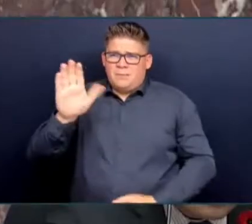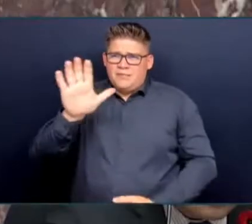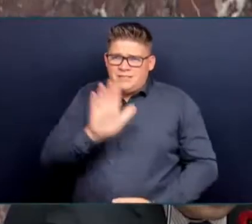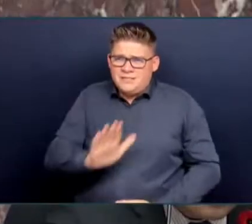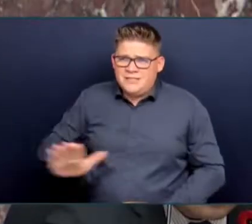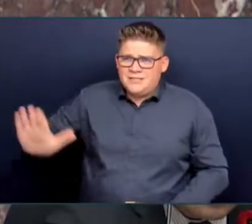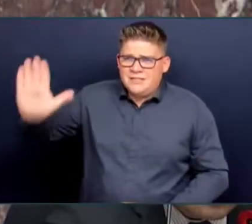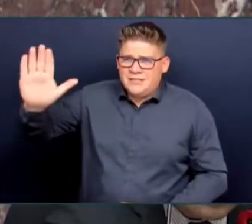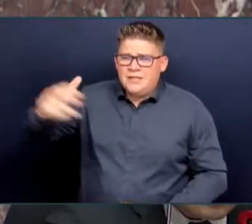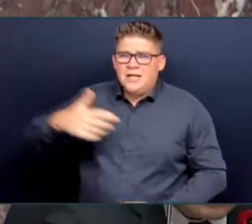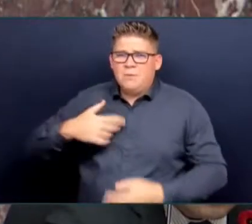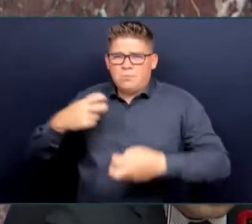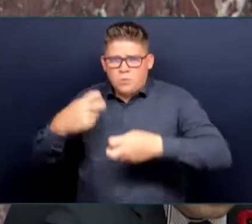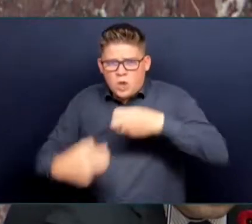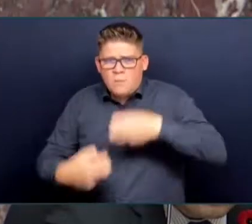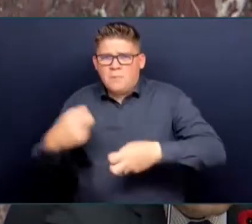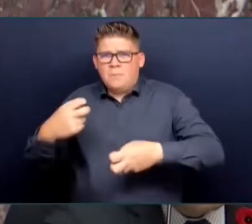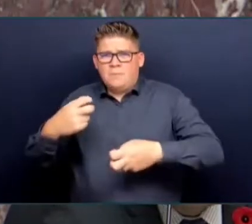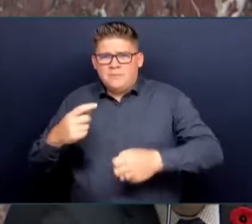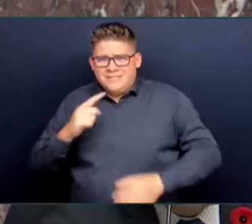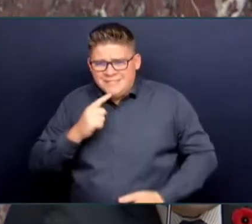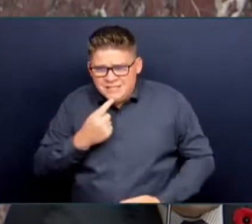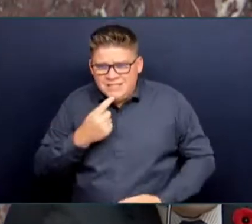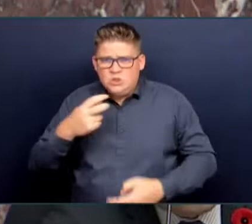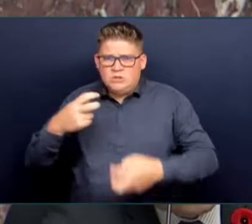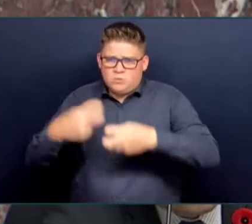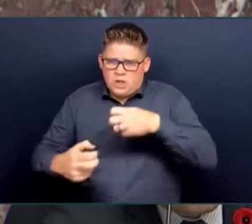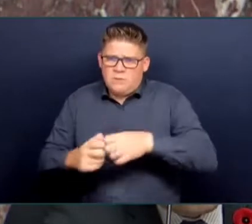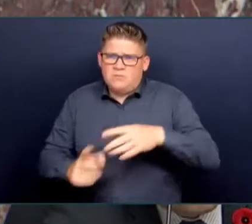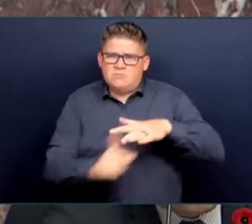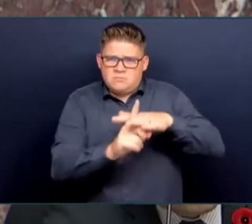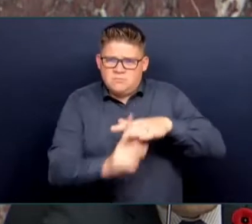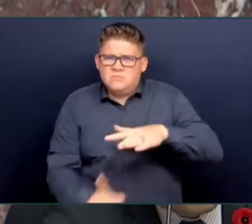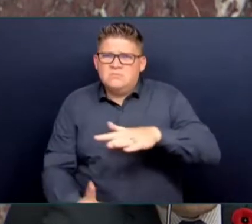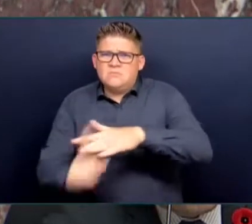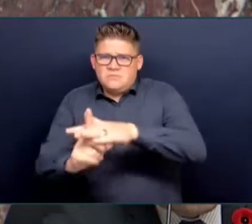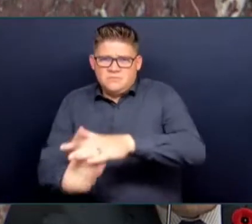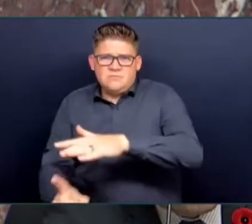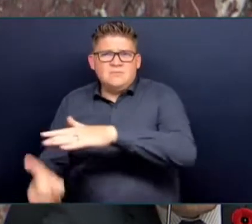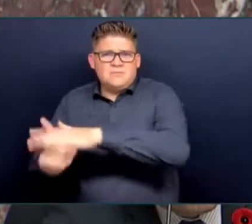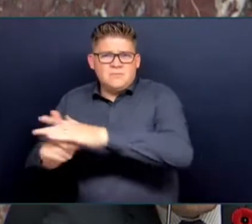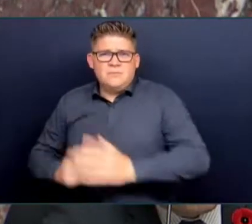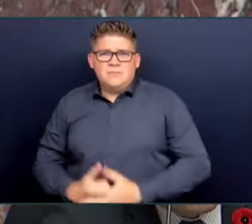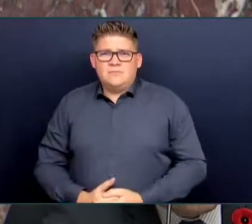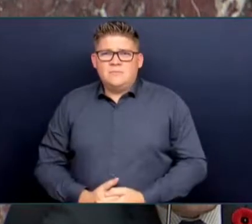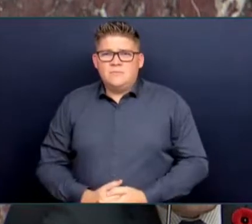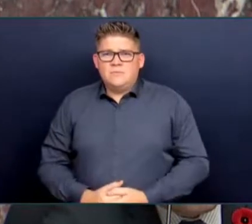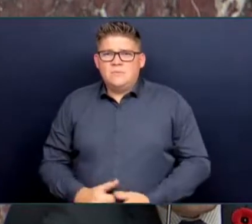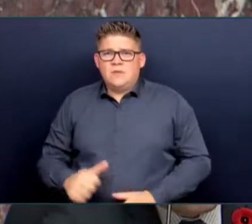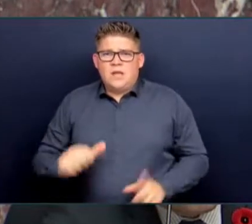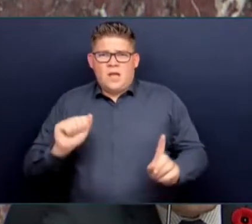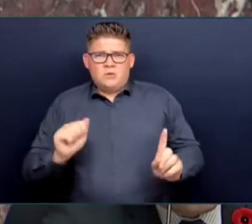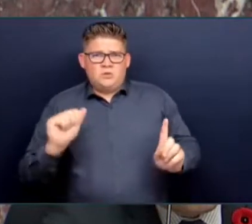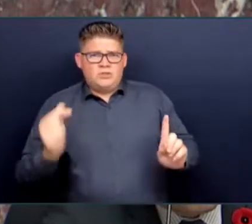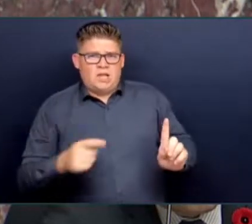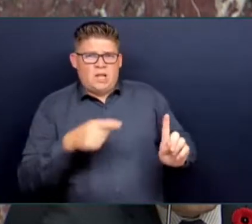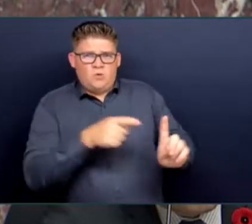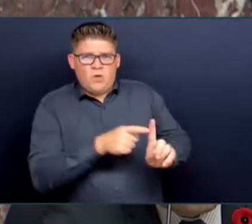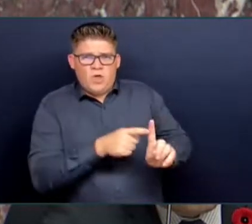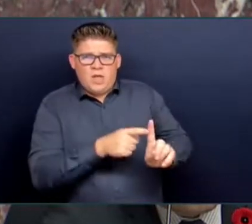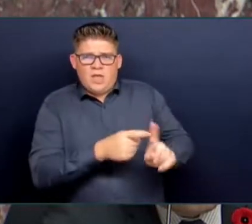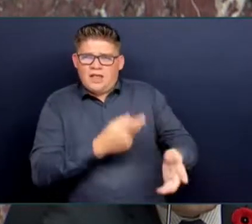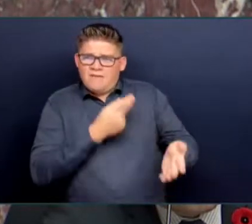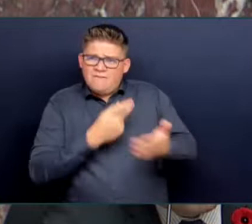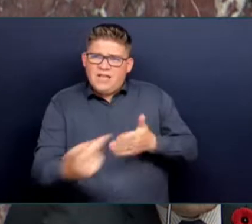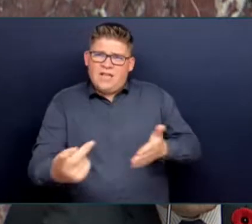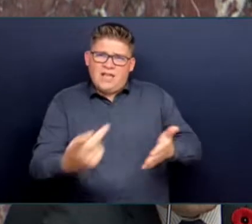And in fact, we have an Attorney General that continues to fail to do his job. Let's talk